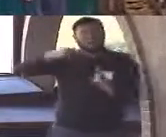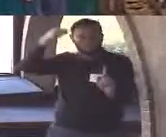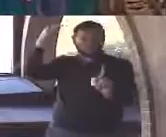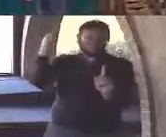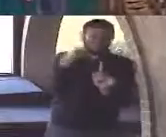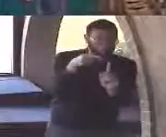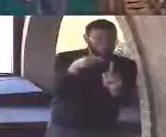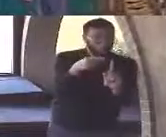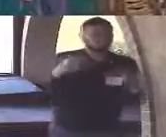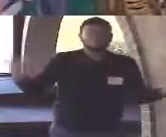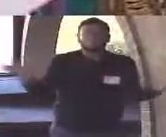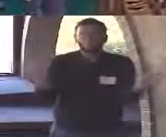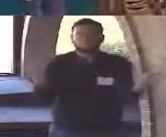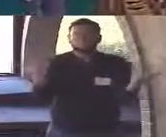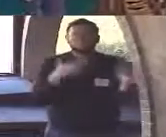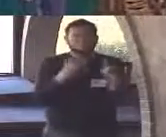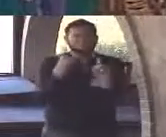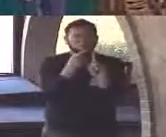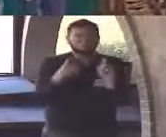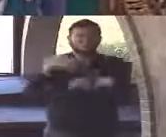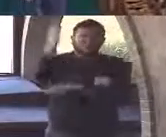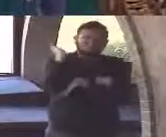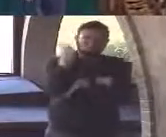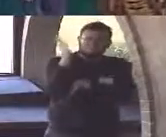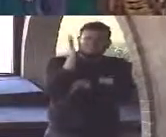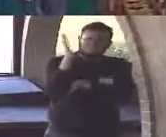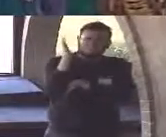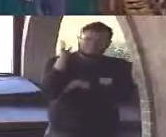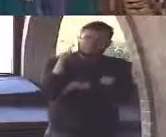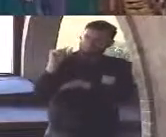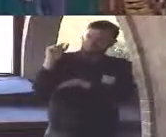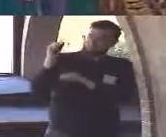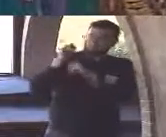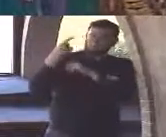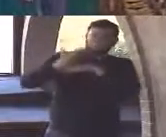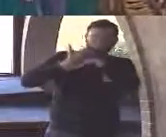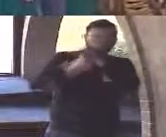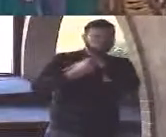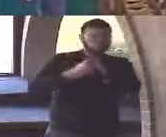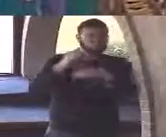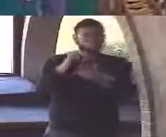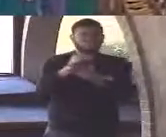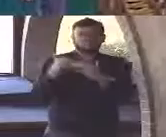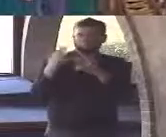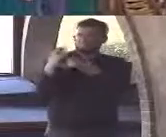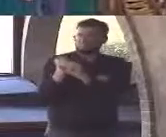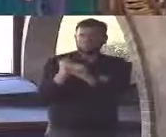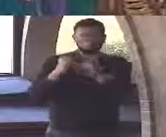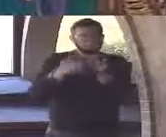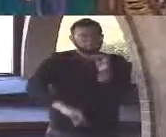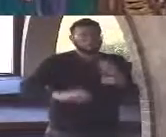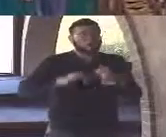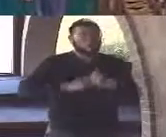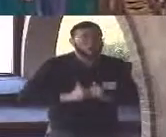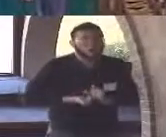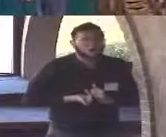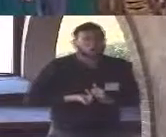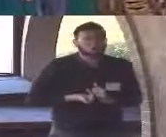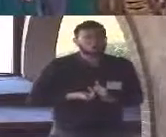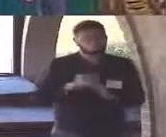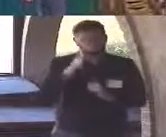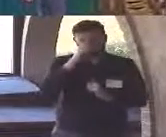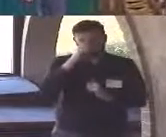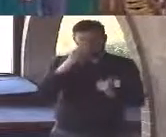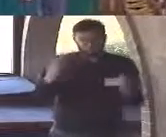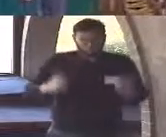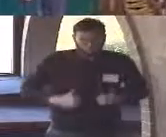all I'm really saying all of this all of this is twenty minutes that I just wasted all of it can be said like this all I'm really saying is life is a